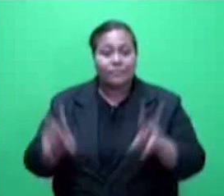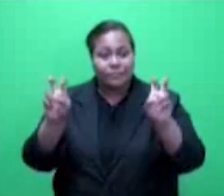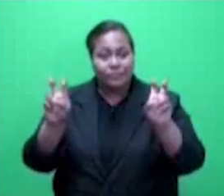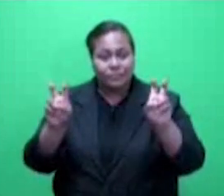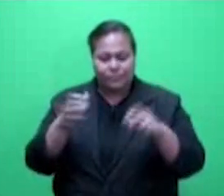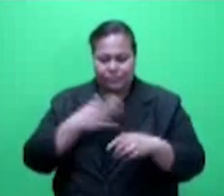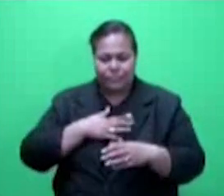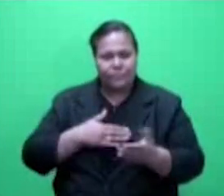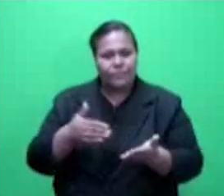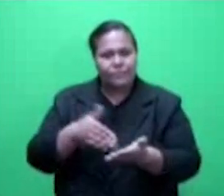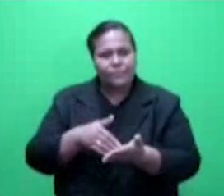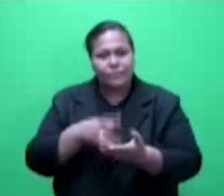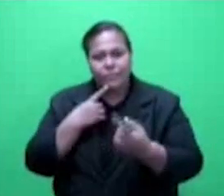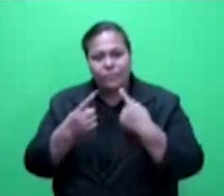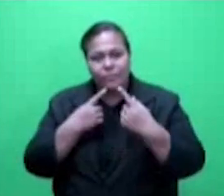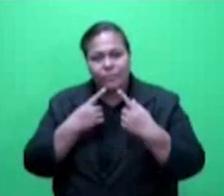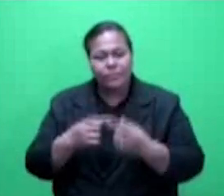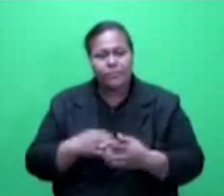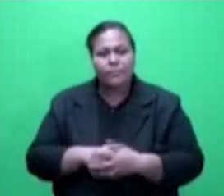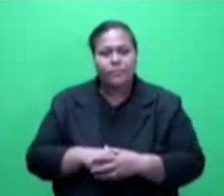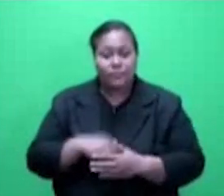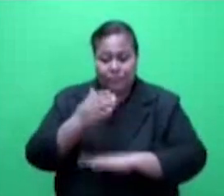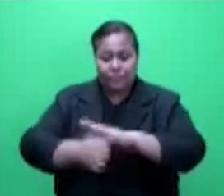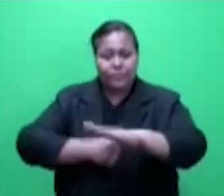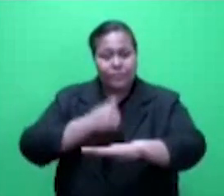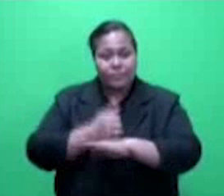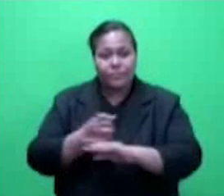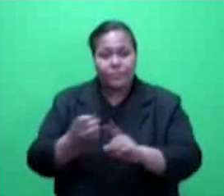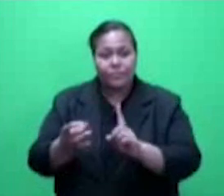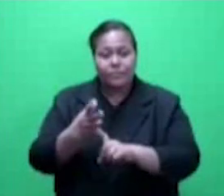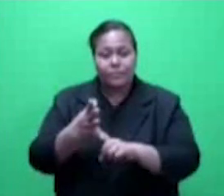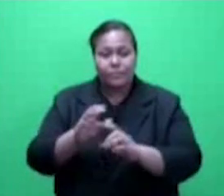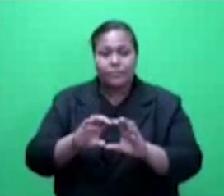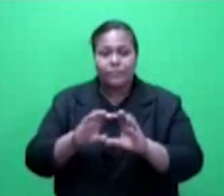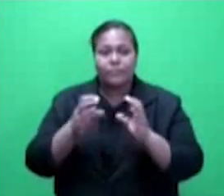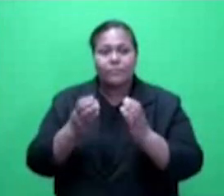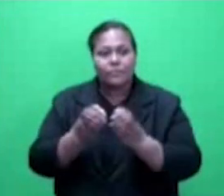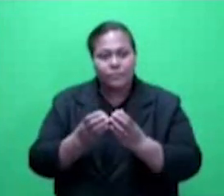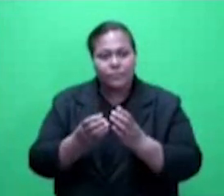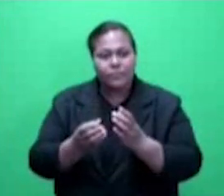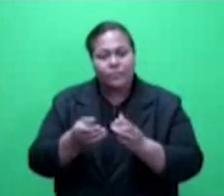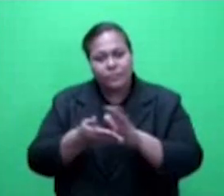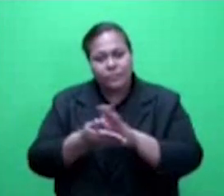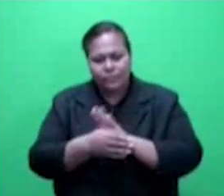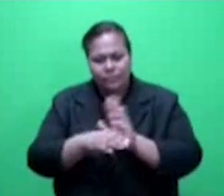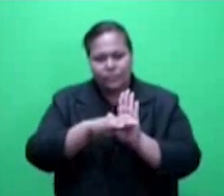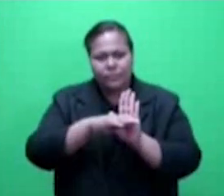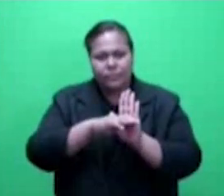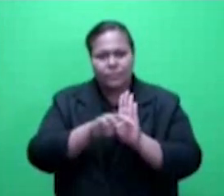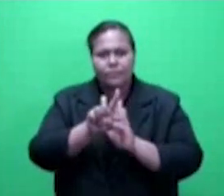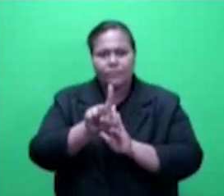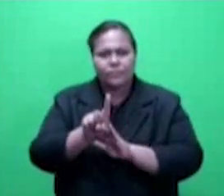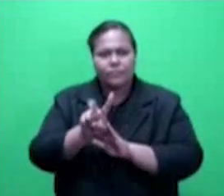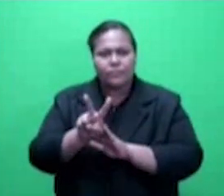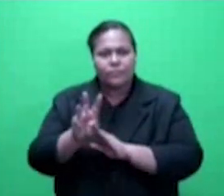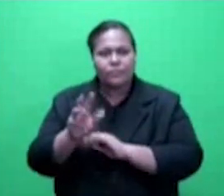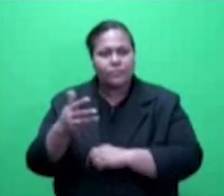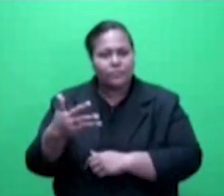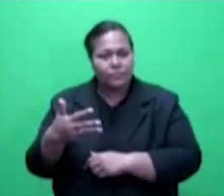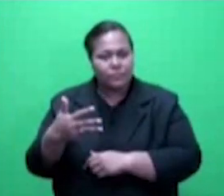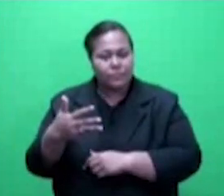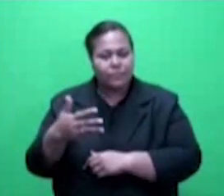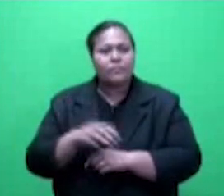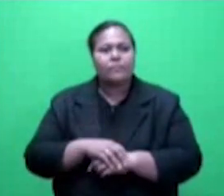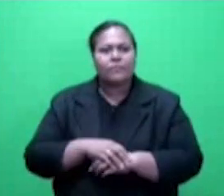to establish a special committee understanding Order 129 to review the cost of living.